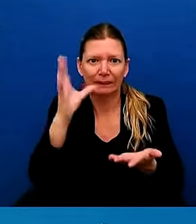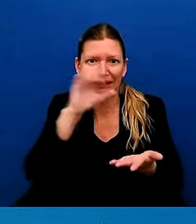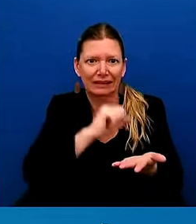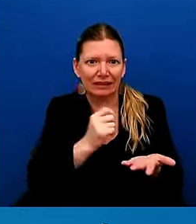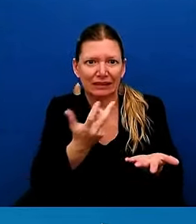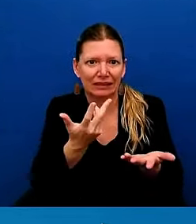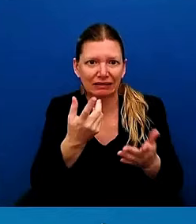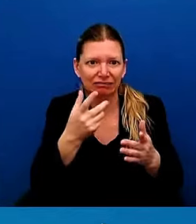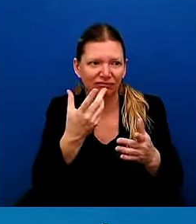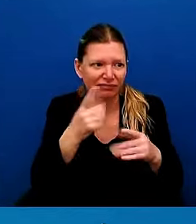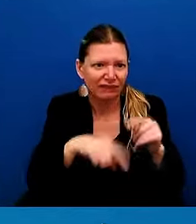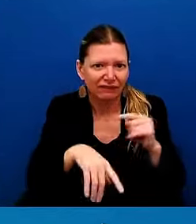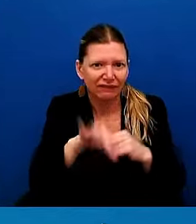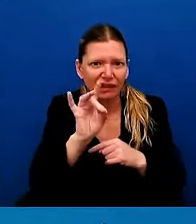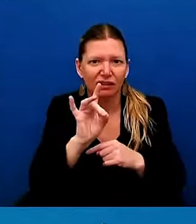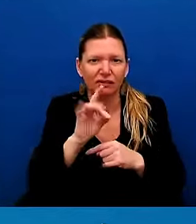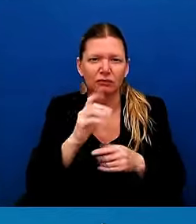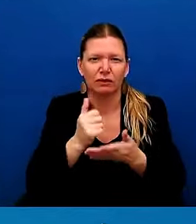Thank you. Thank you.